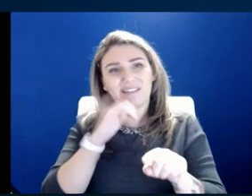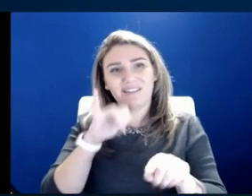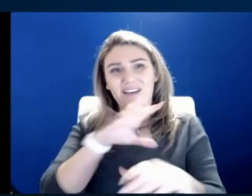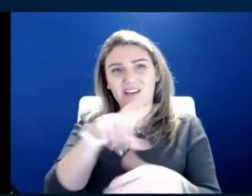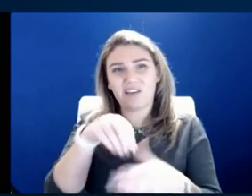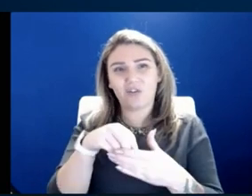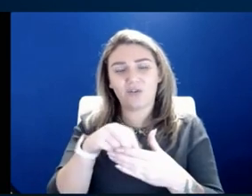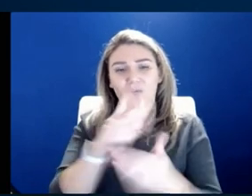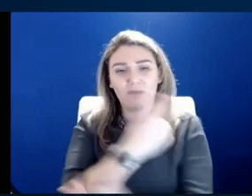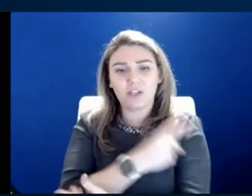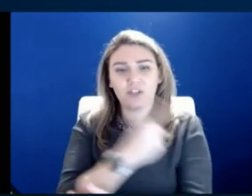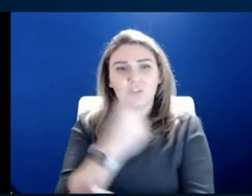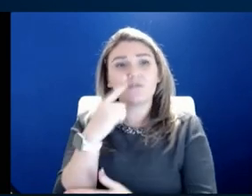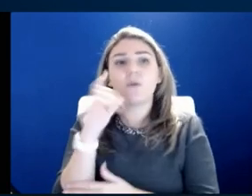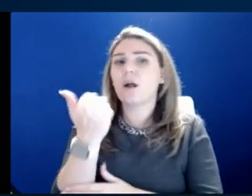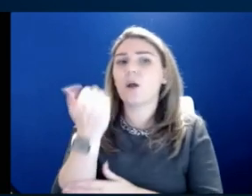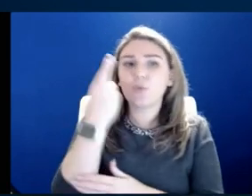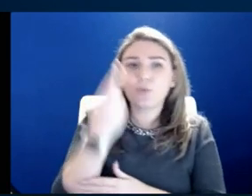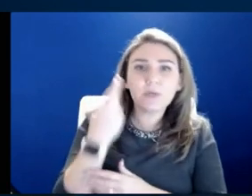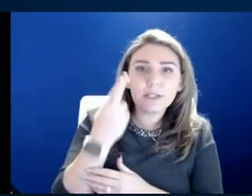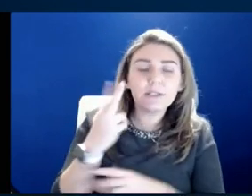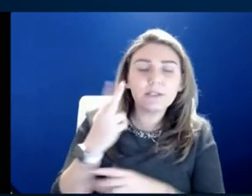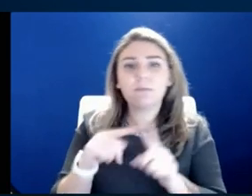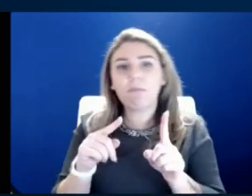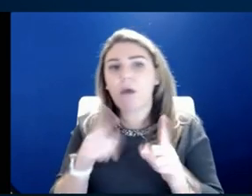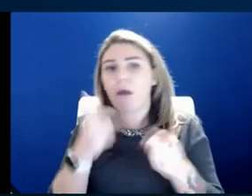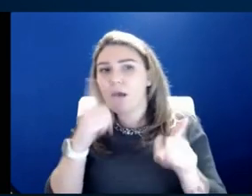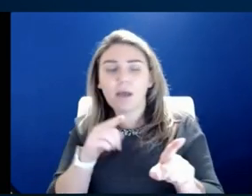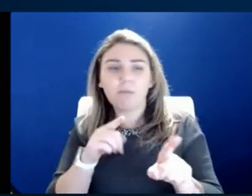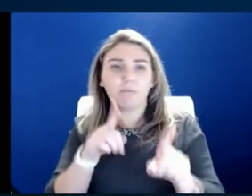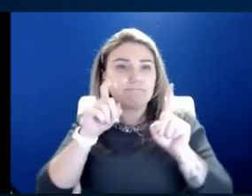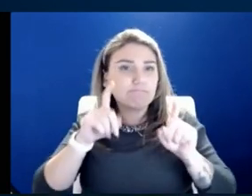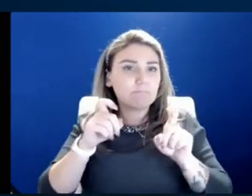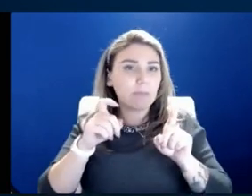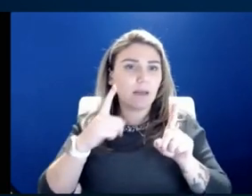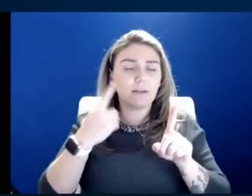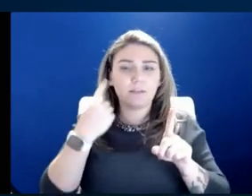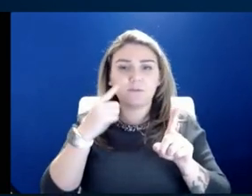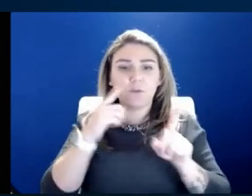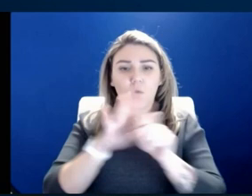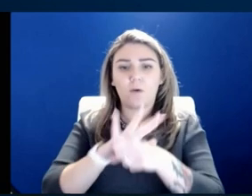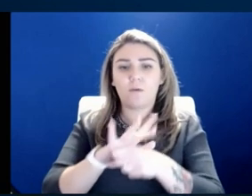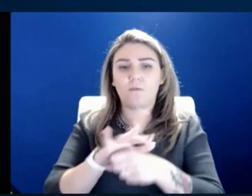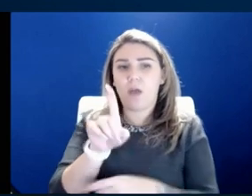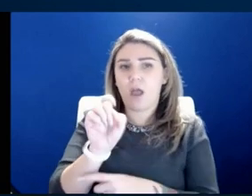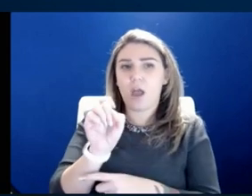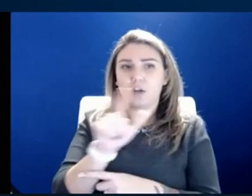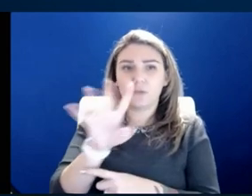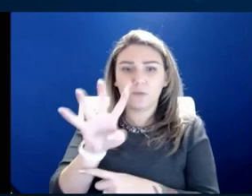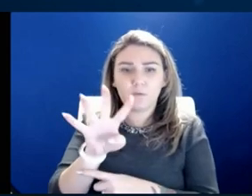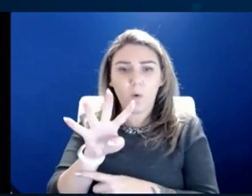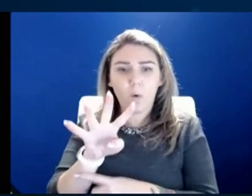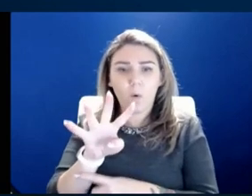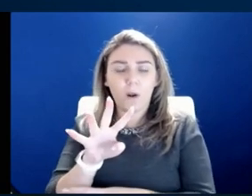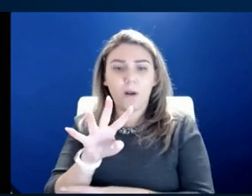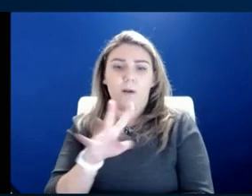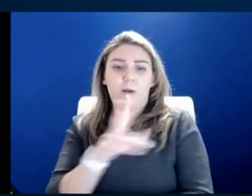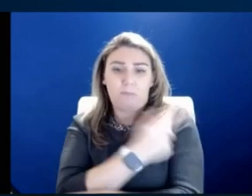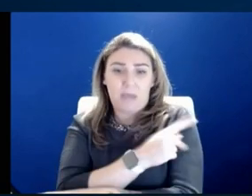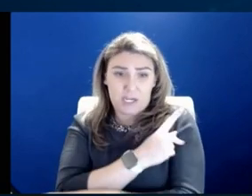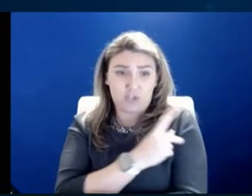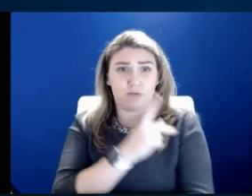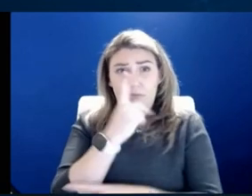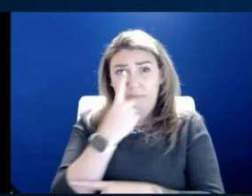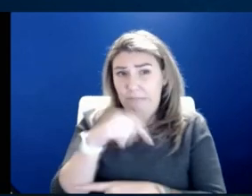for other reasons, but just happen to test positive for COVID? Or is that 124 patients that are hospitalized because they are truly ill with